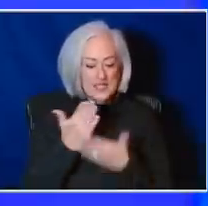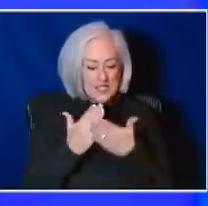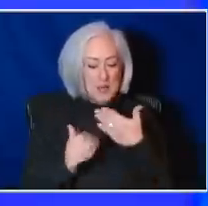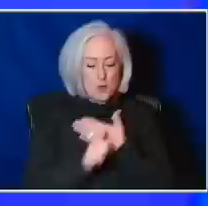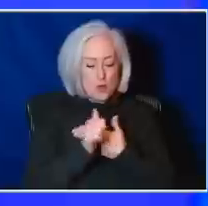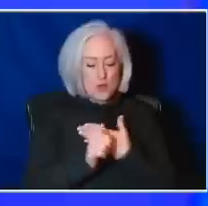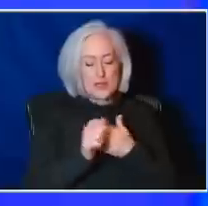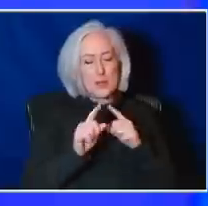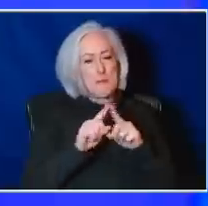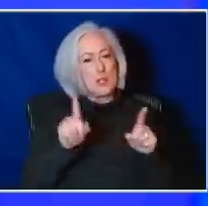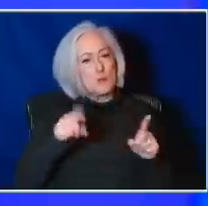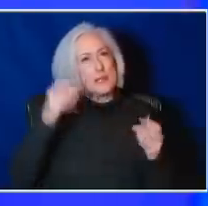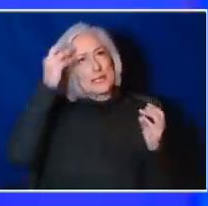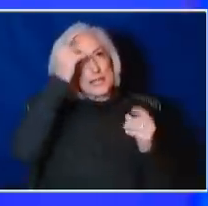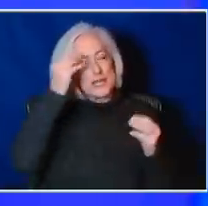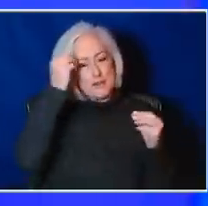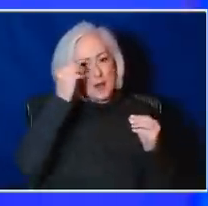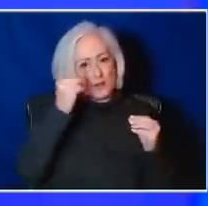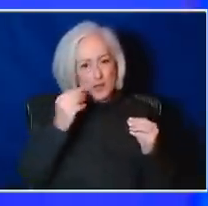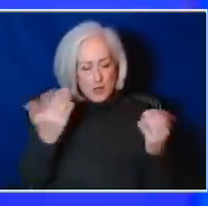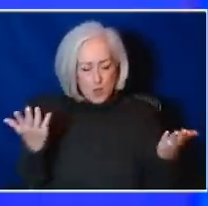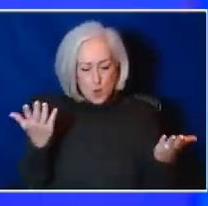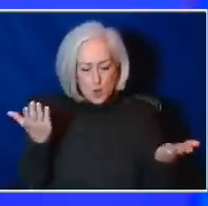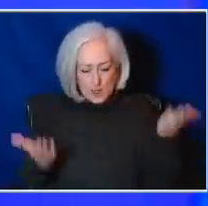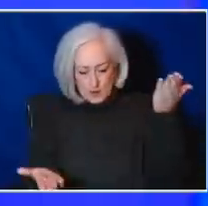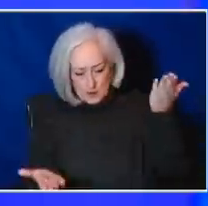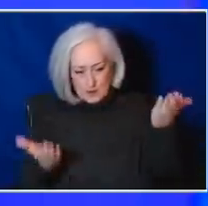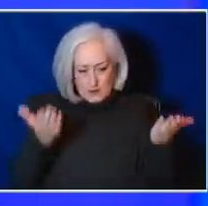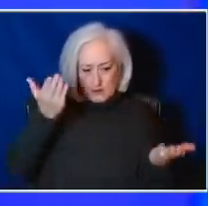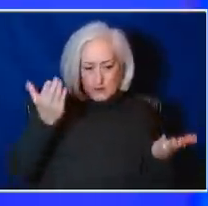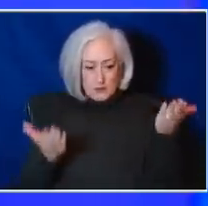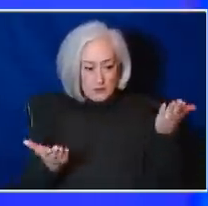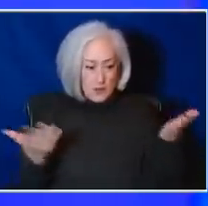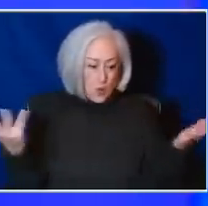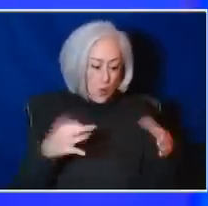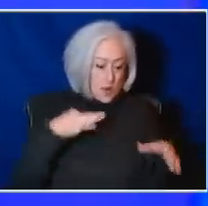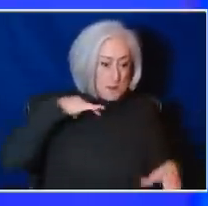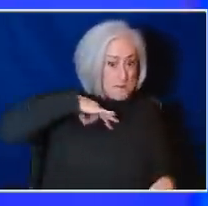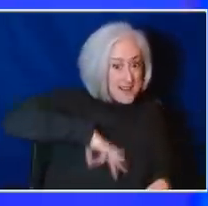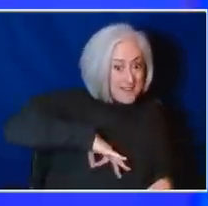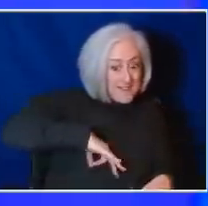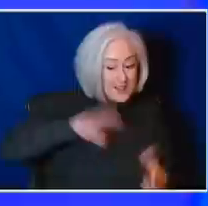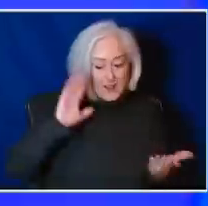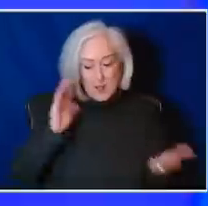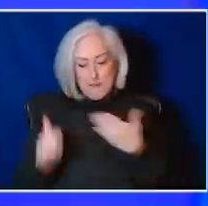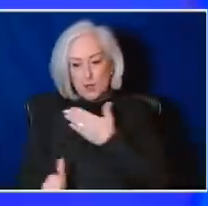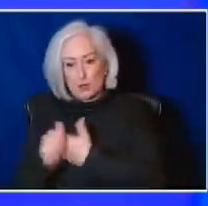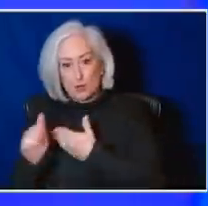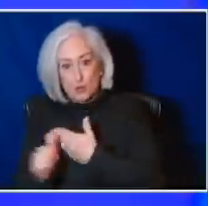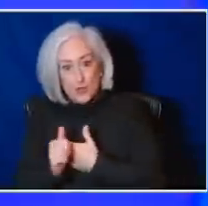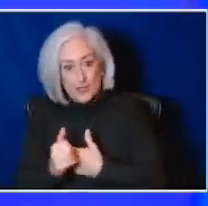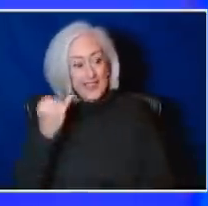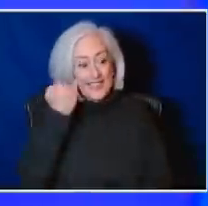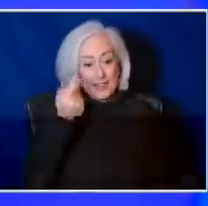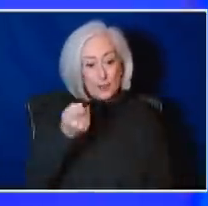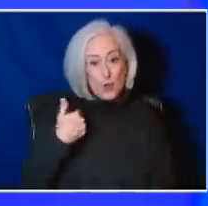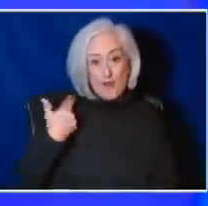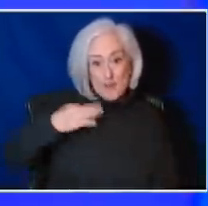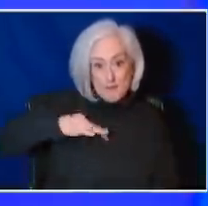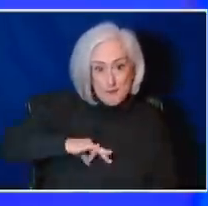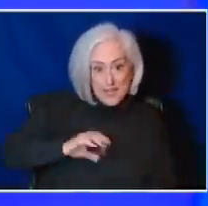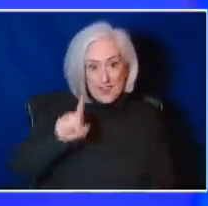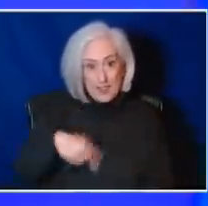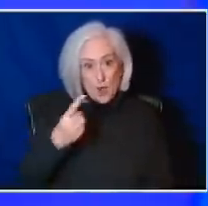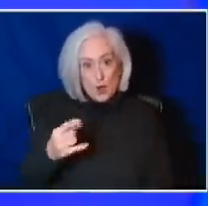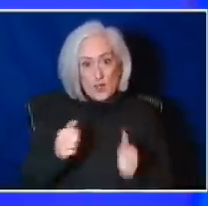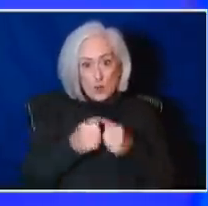into account like how, what are we weighing here? The risks and the benefits. And if the benefits of going to this class and perhaps being the only one to wear a mask